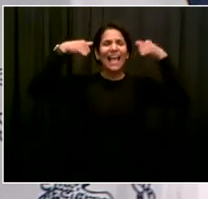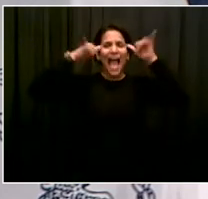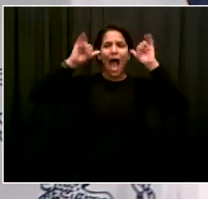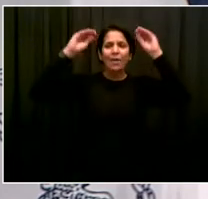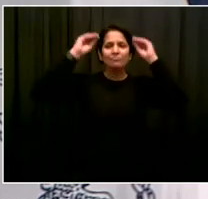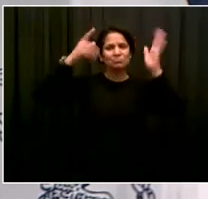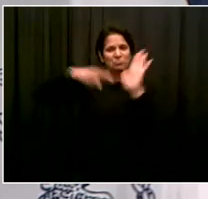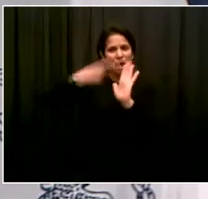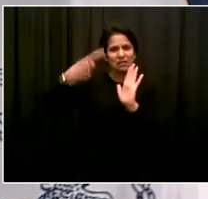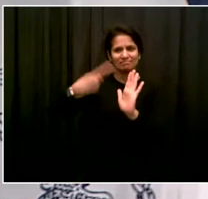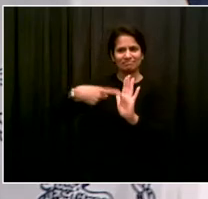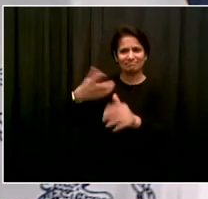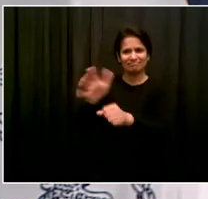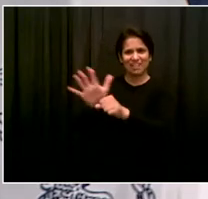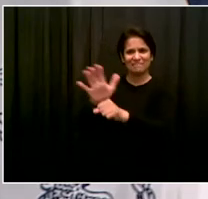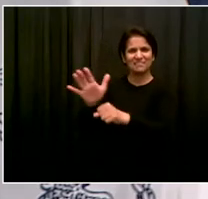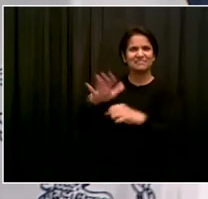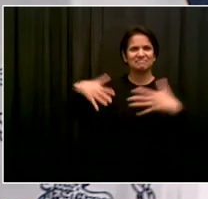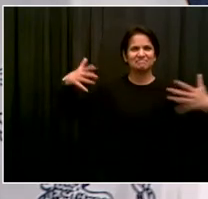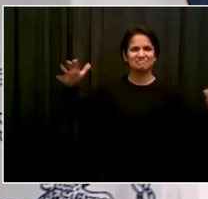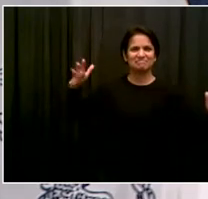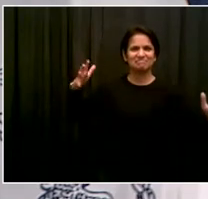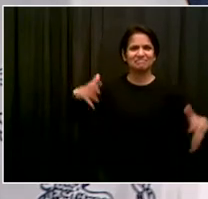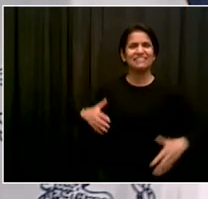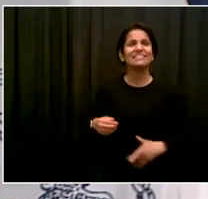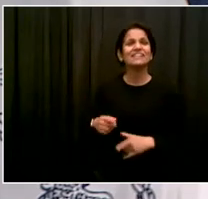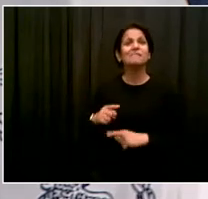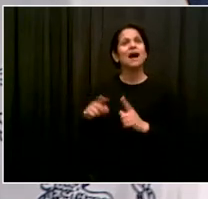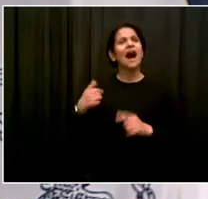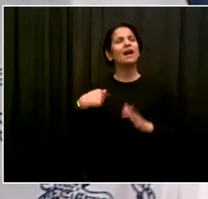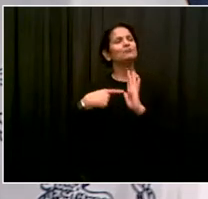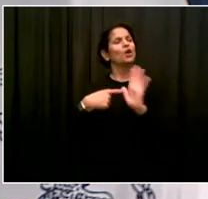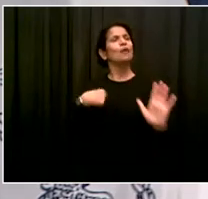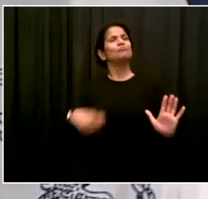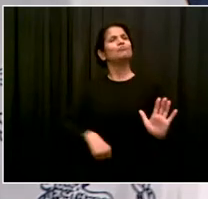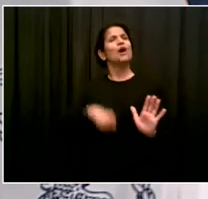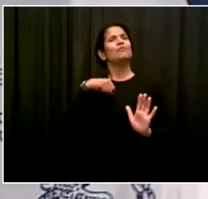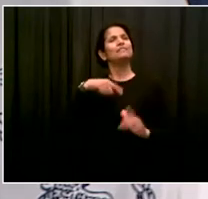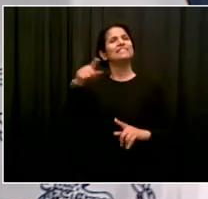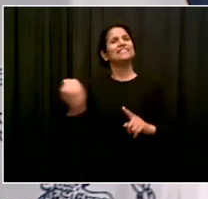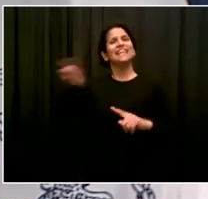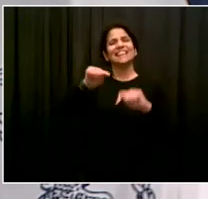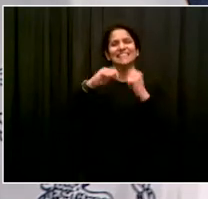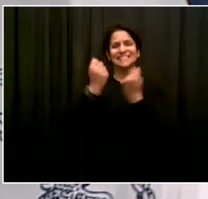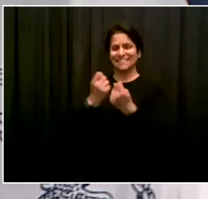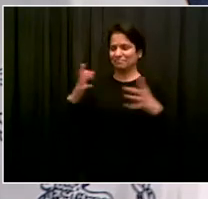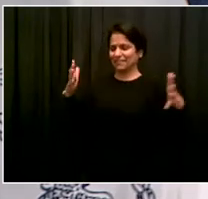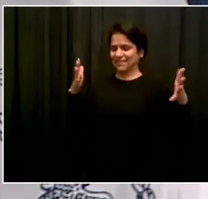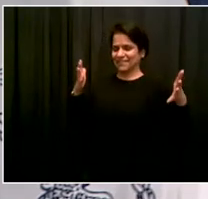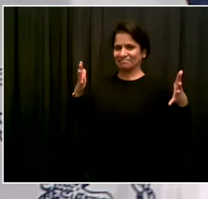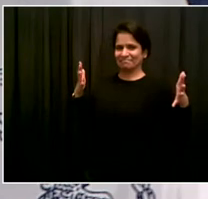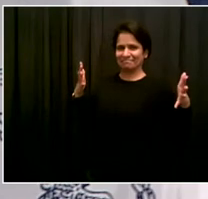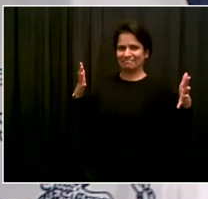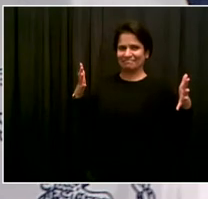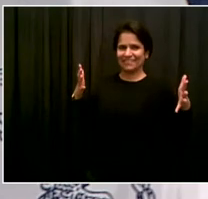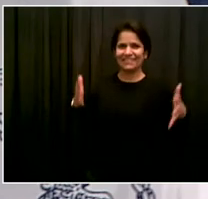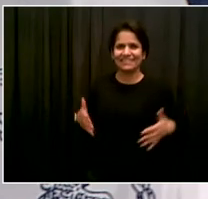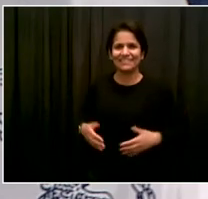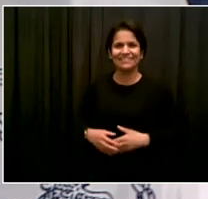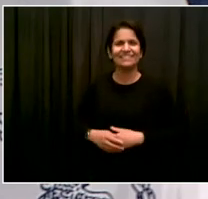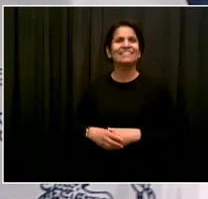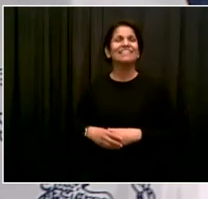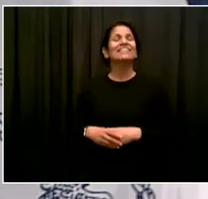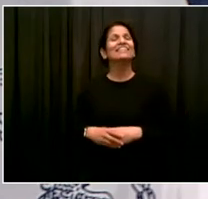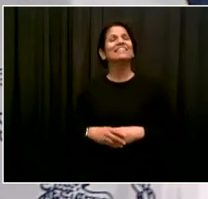That was a patriotic moment. I was very appreciative to the Yankees. I did it. I want to tell you, Marsha, I don't know if you caught this